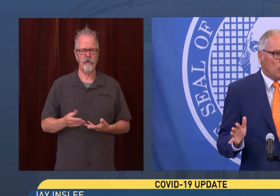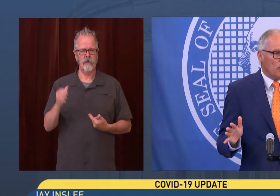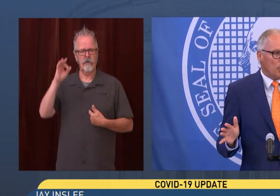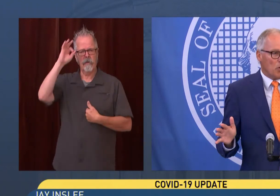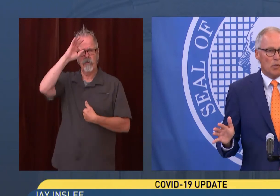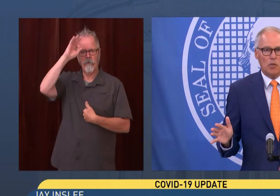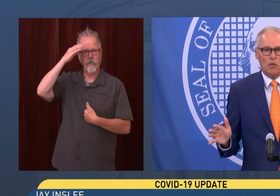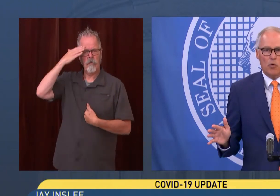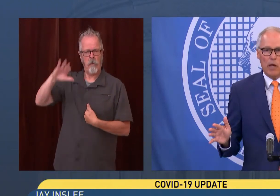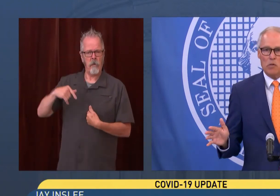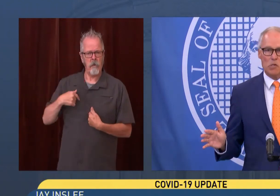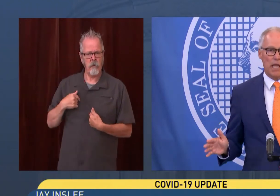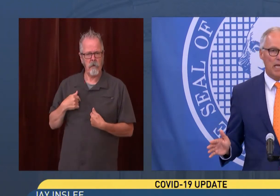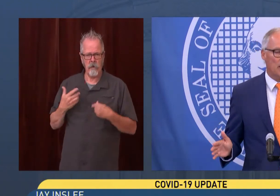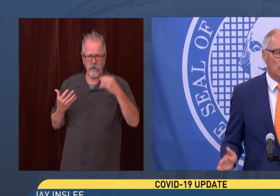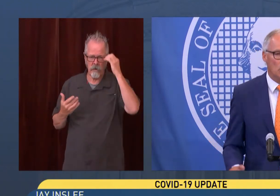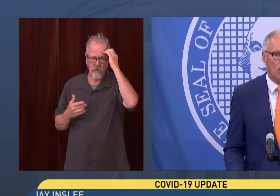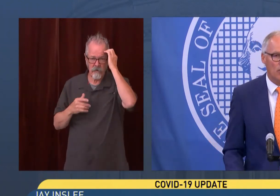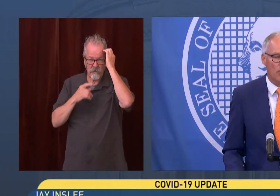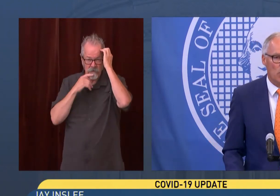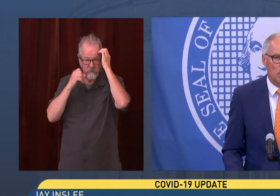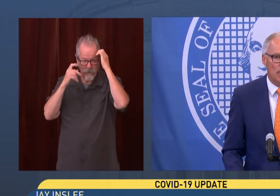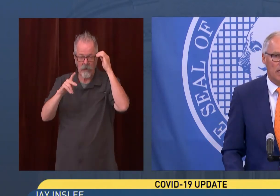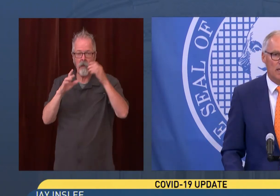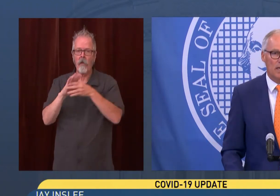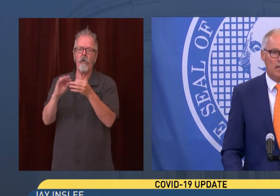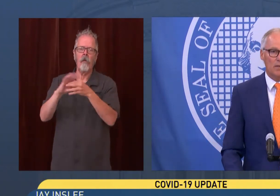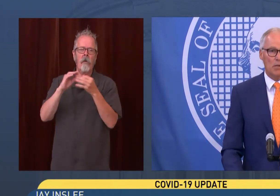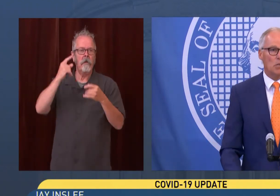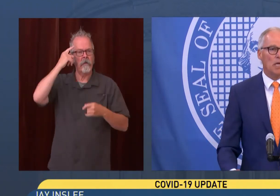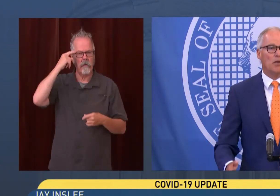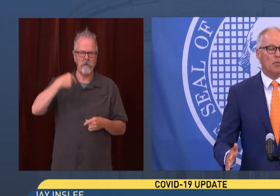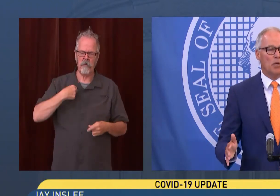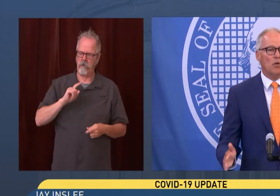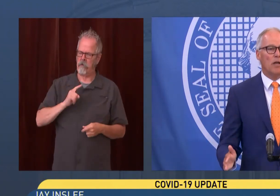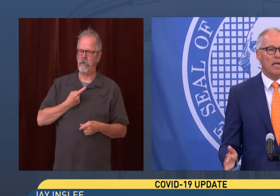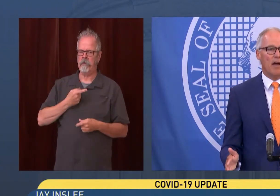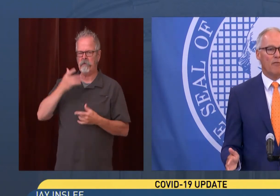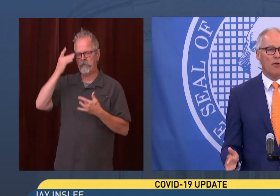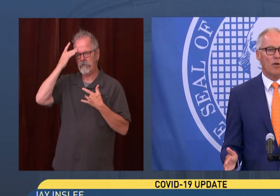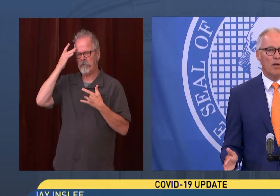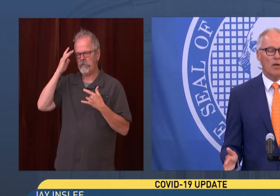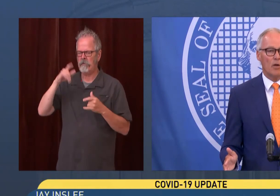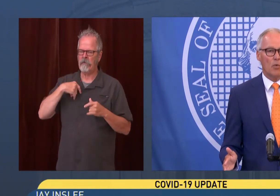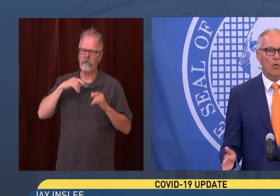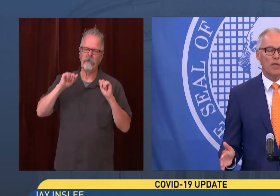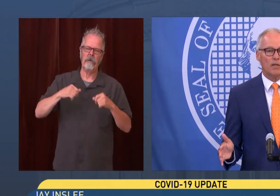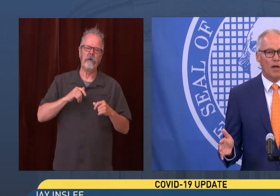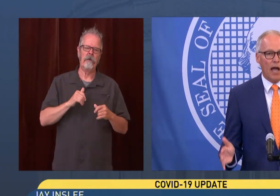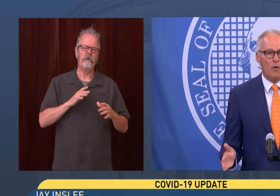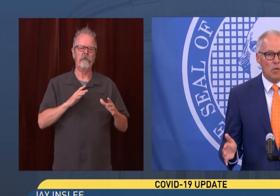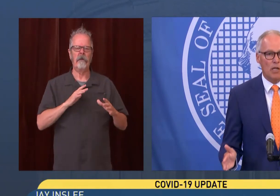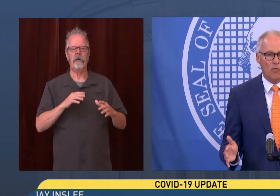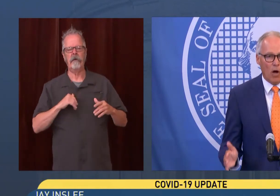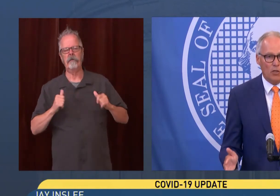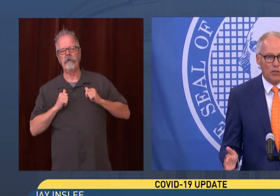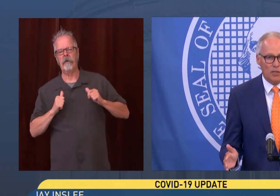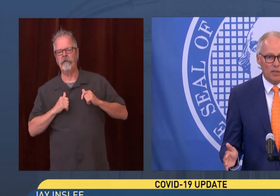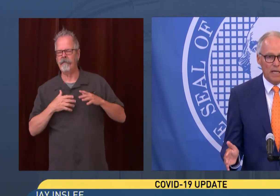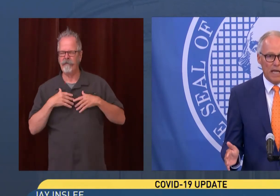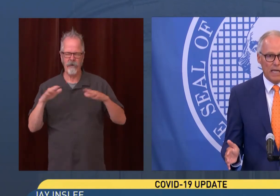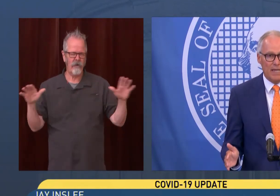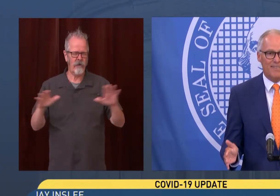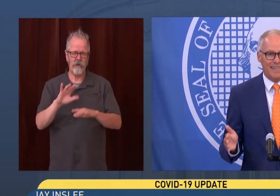is the only person who has a stake in this controversy. This is a community effort where the entire state of